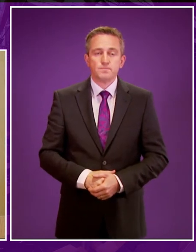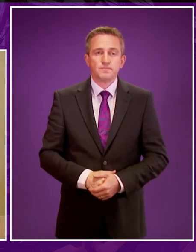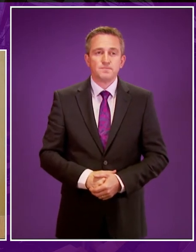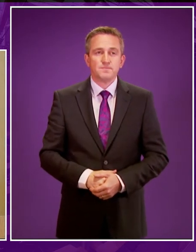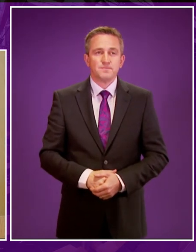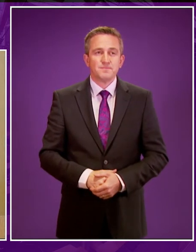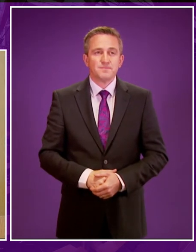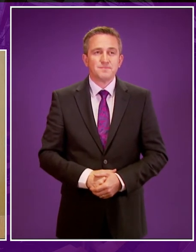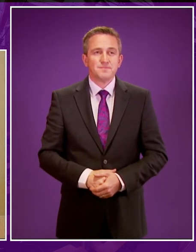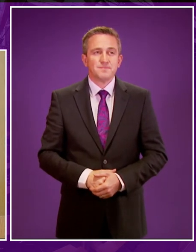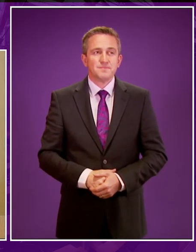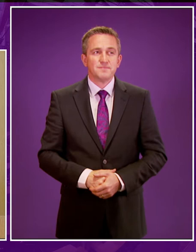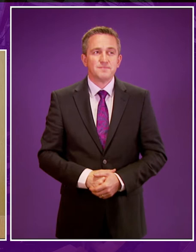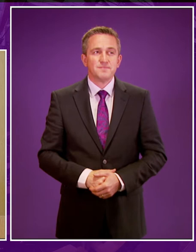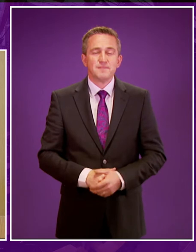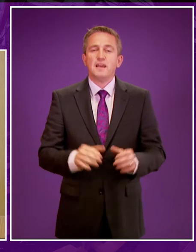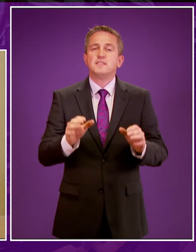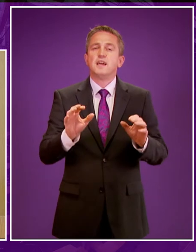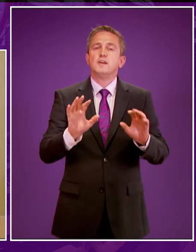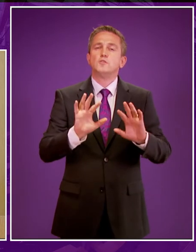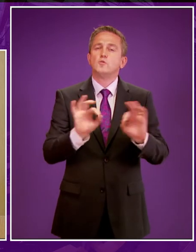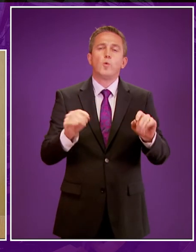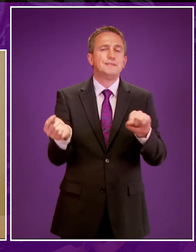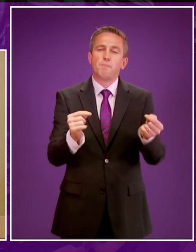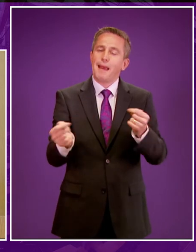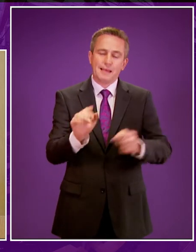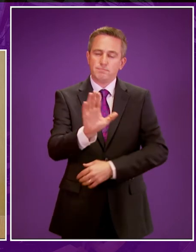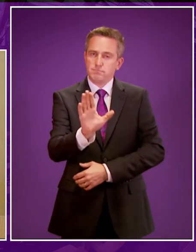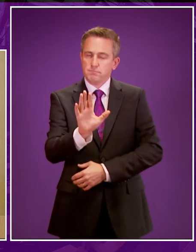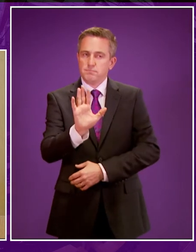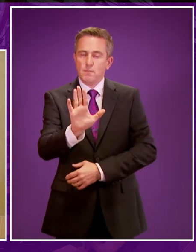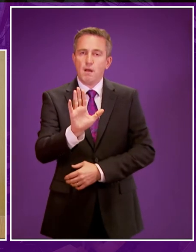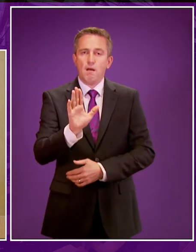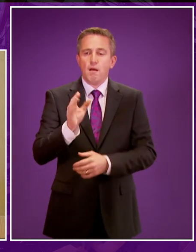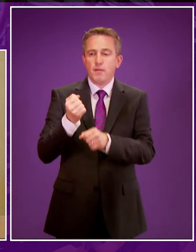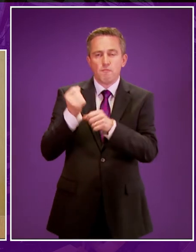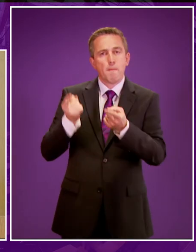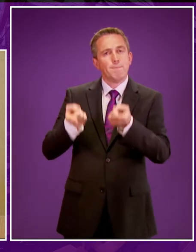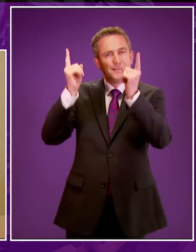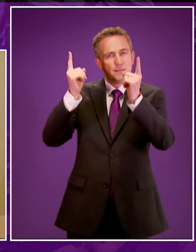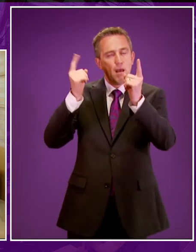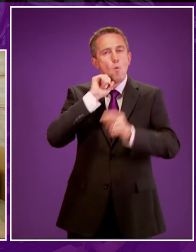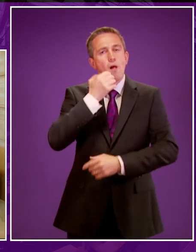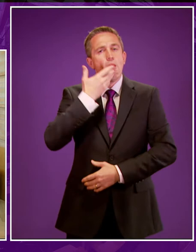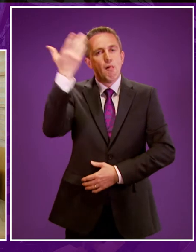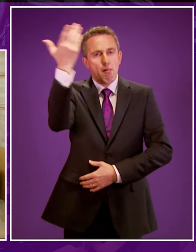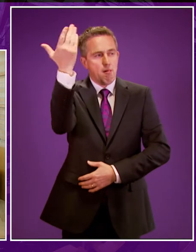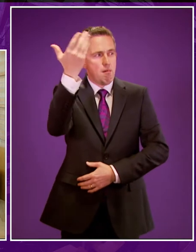And I, no debate please. And I would ask the minister to speak to the statement.